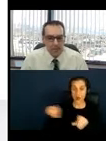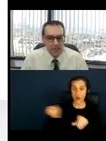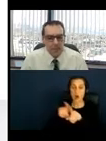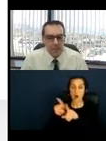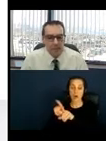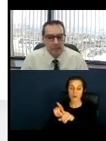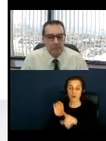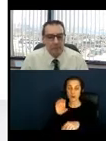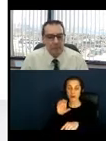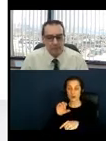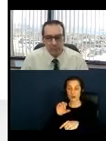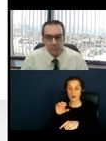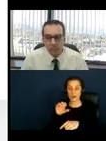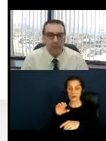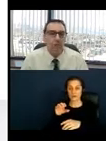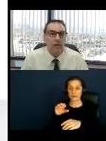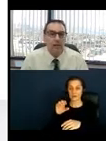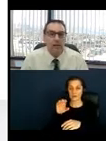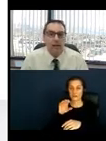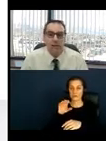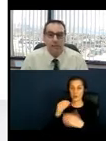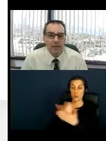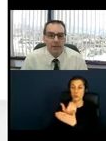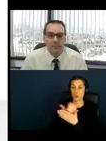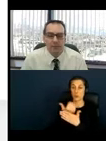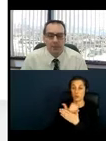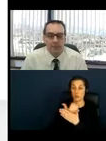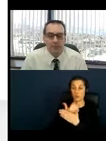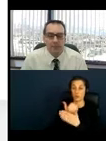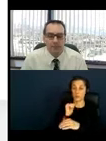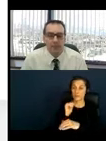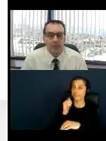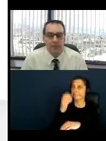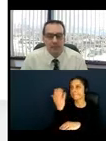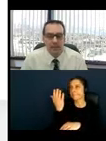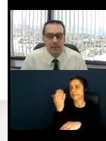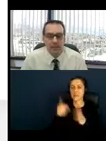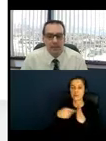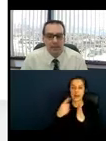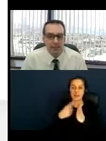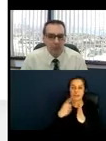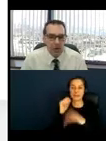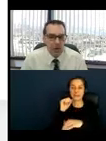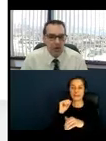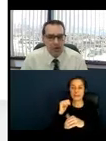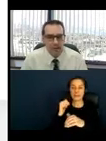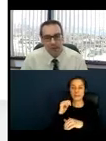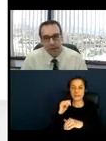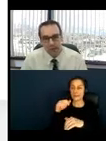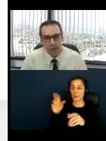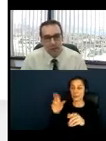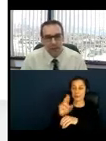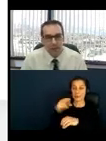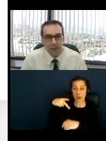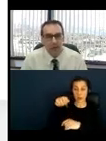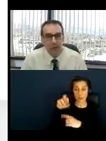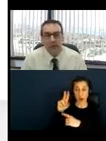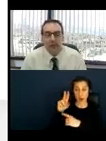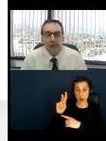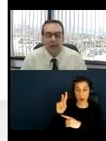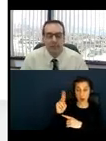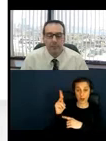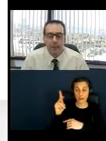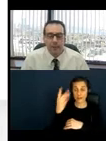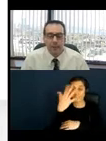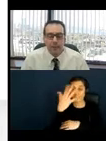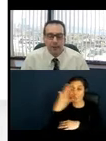as newly created, you might have seating in a park or on